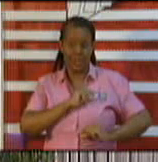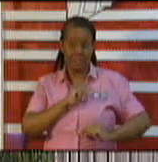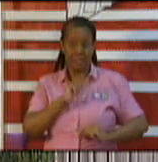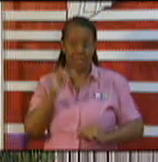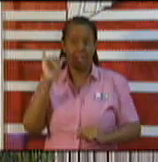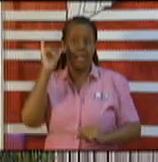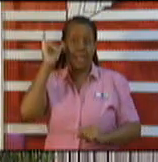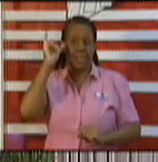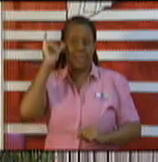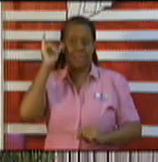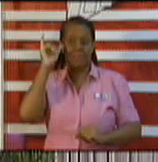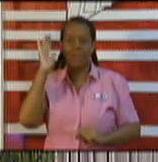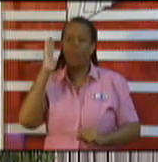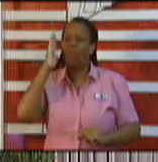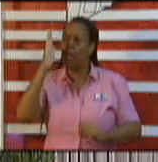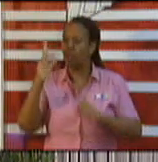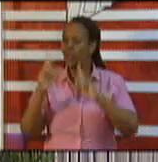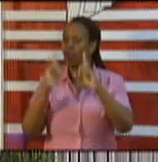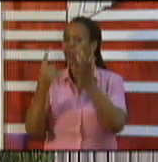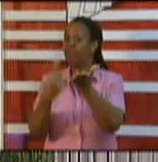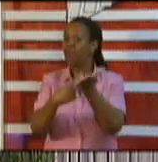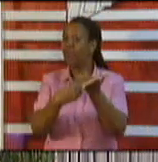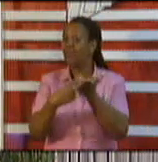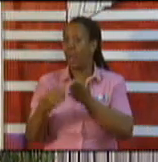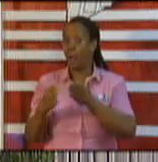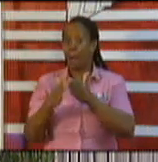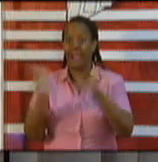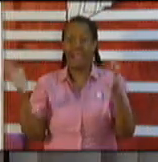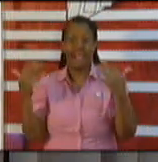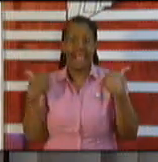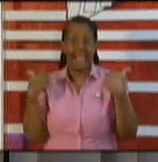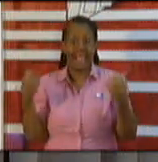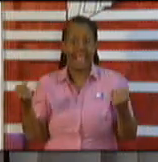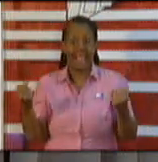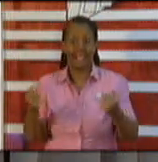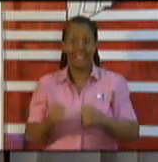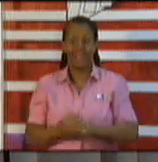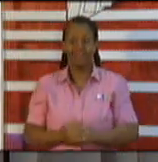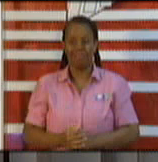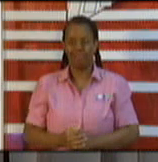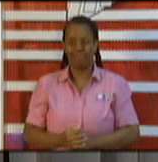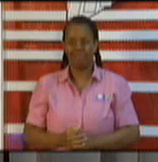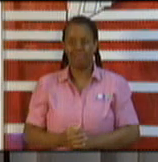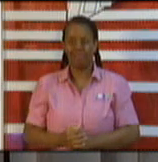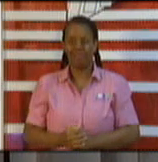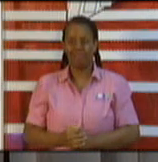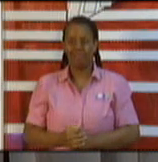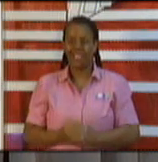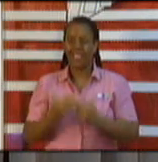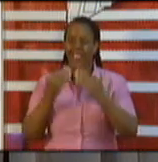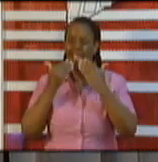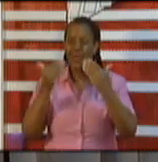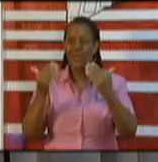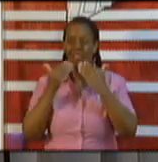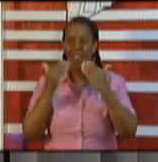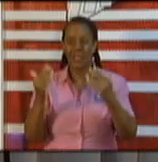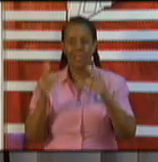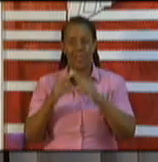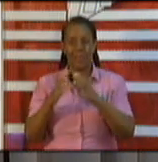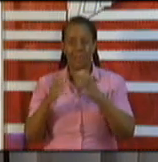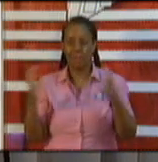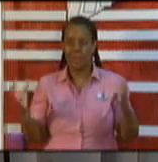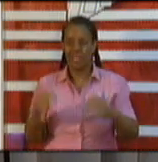public health regulations and our borders. Thank you very much, Minister Cox. Good morning, Minister Diyal Singh, CMO.